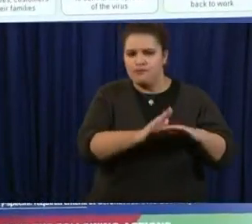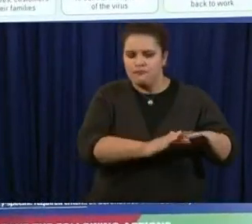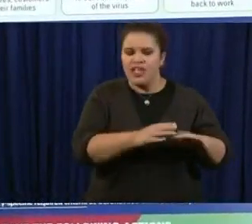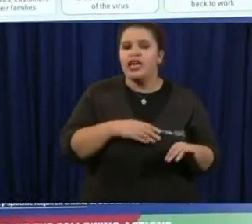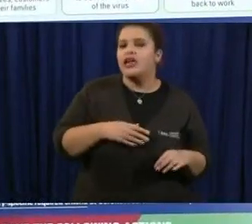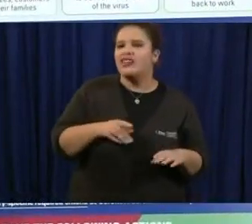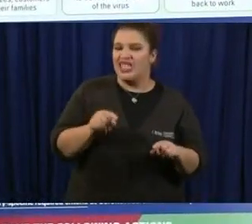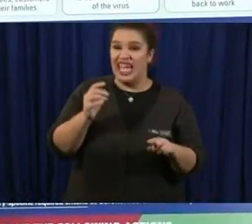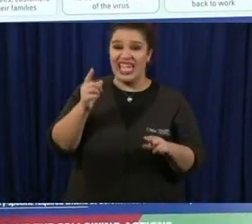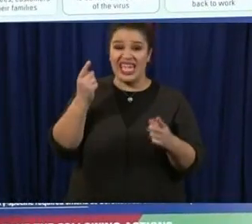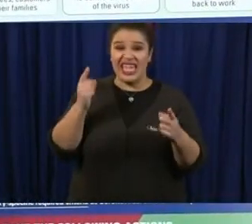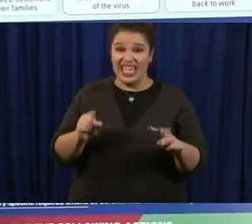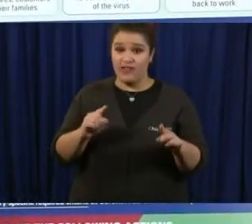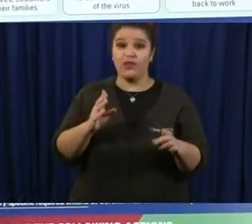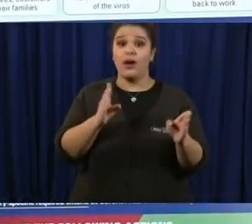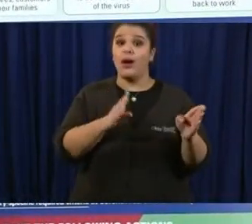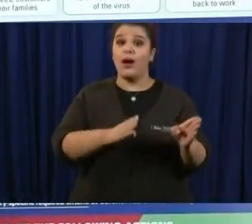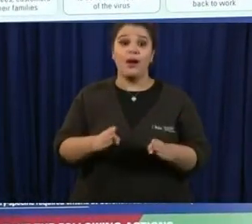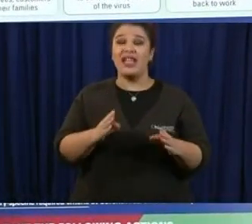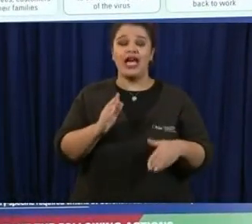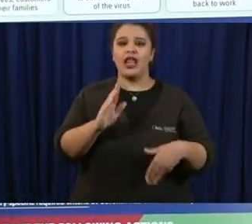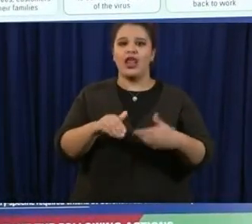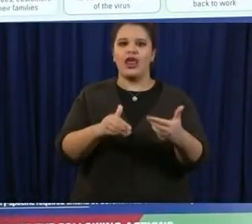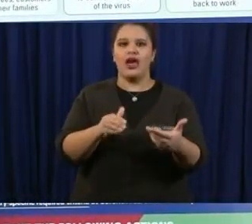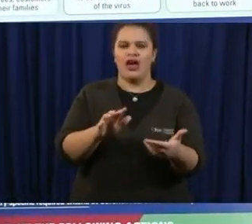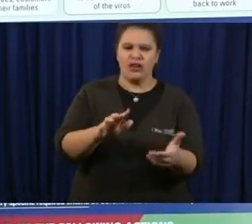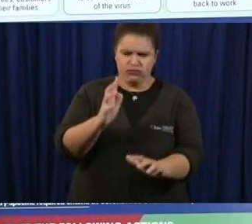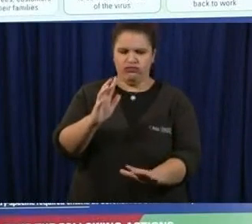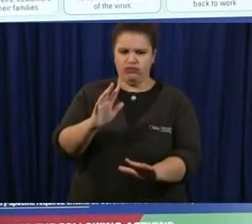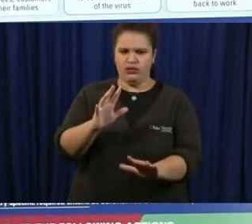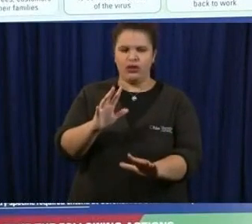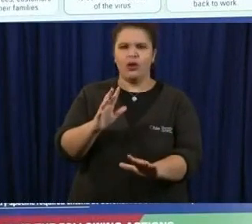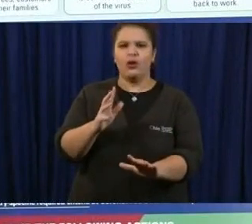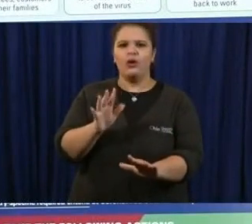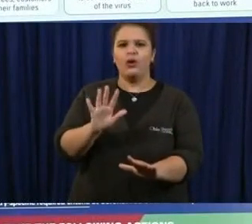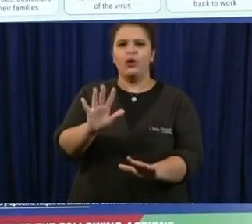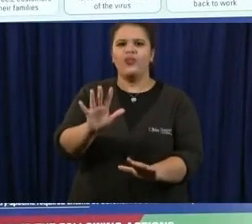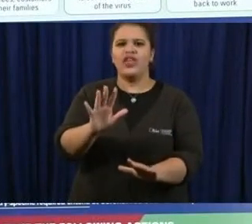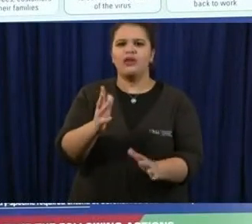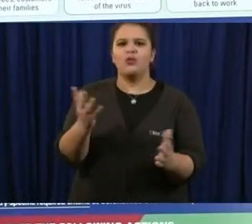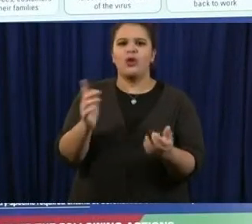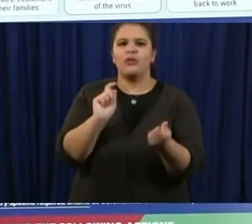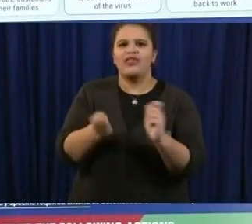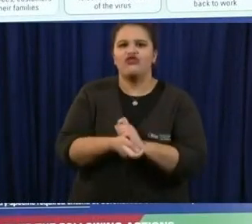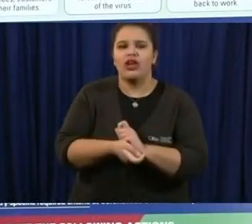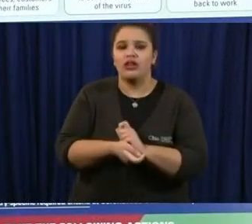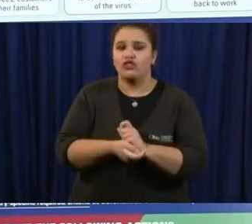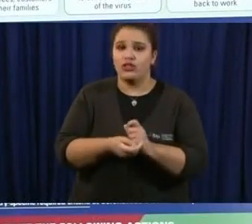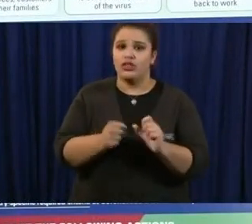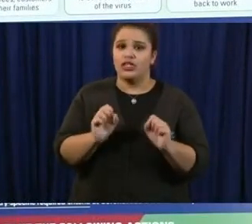quickly might some of those businesses start to reopen how large of a sample size of data do you need are we talking weeks